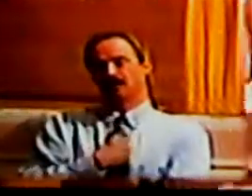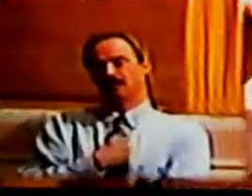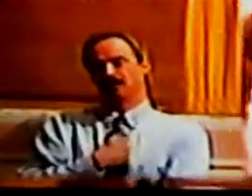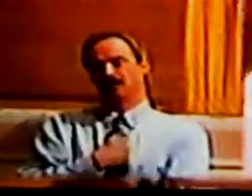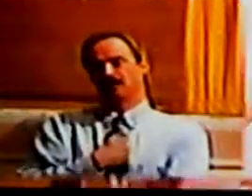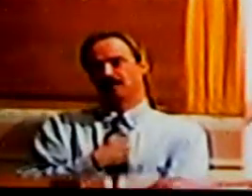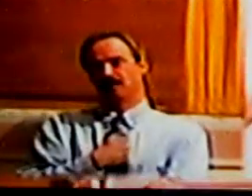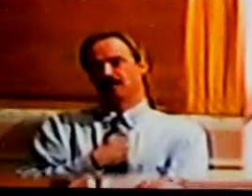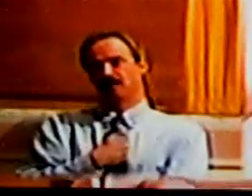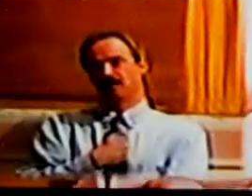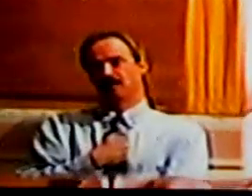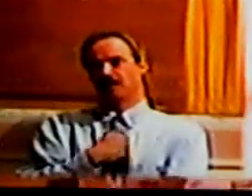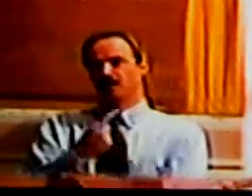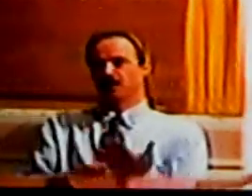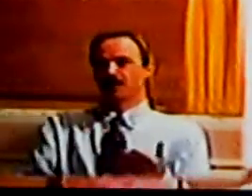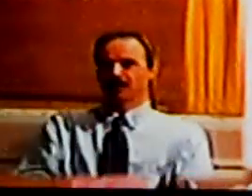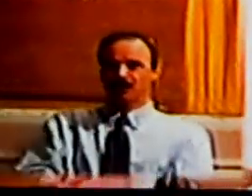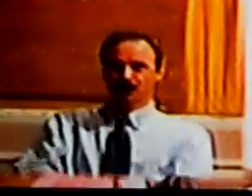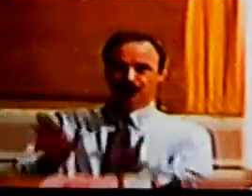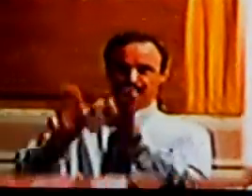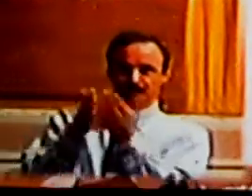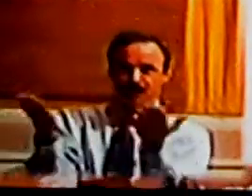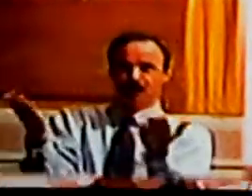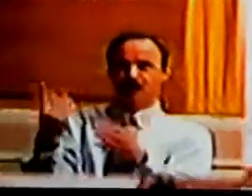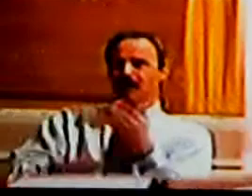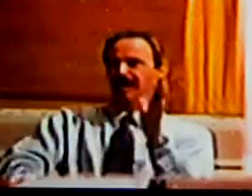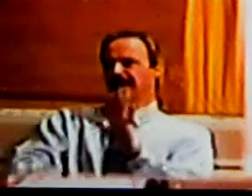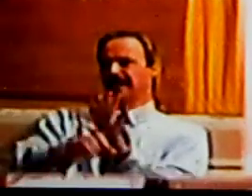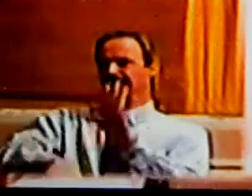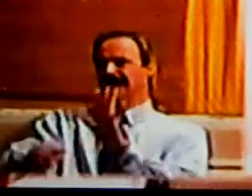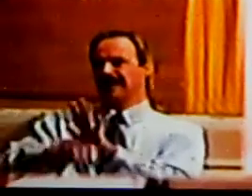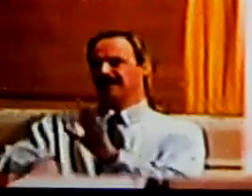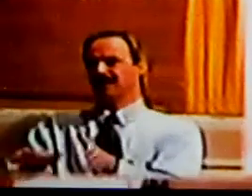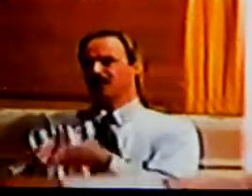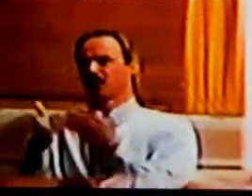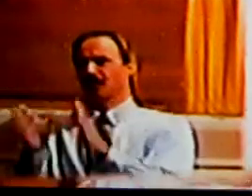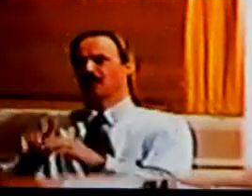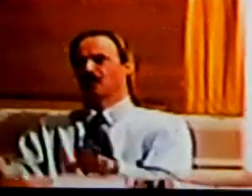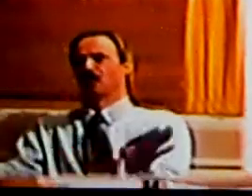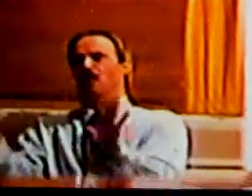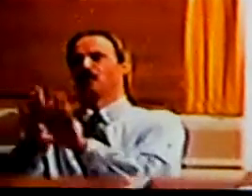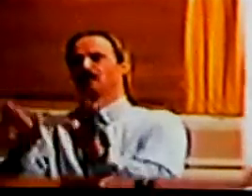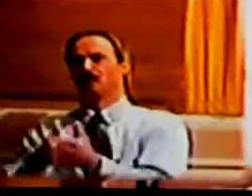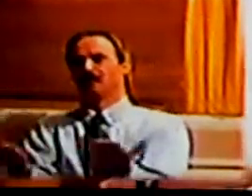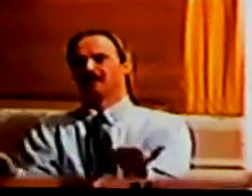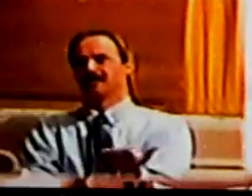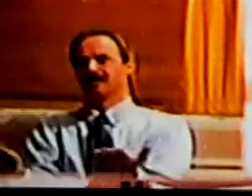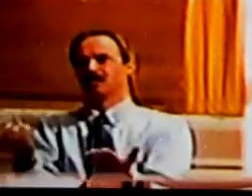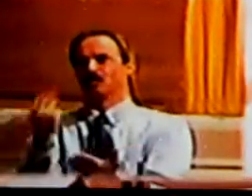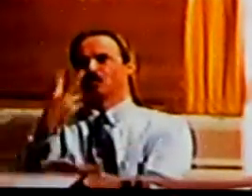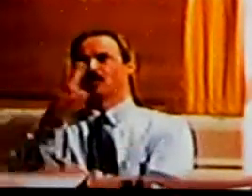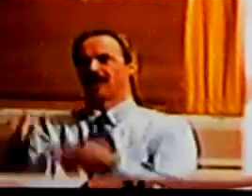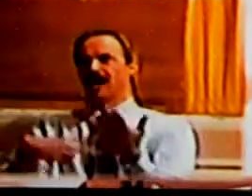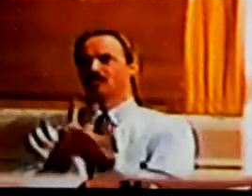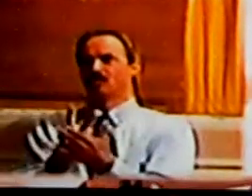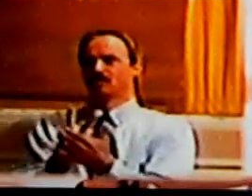what a great book but what a negative way to close the book i spent twelve dollars for the book he calls me a jerk